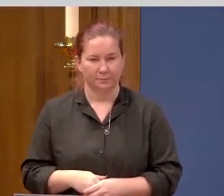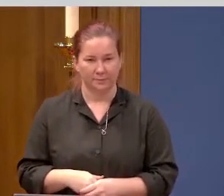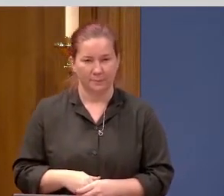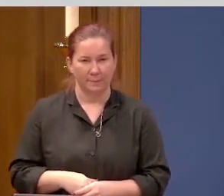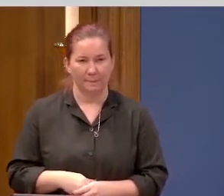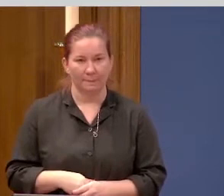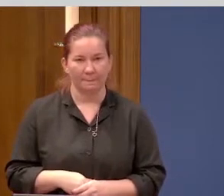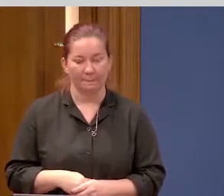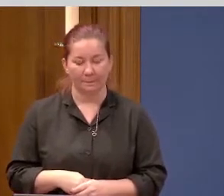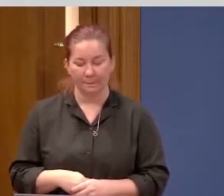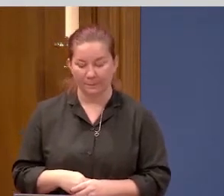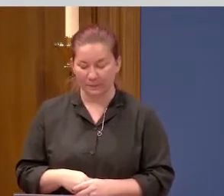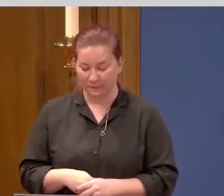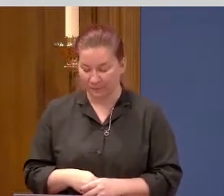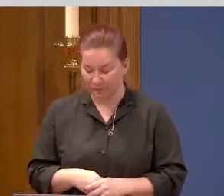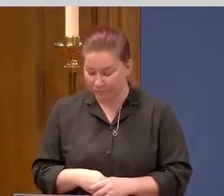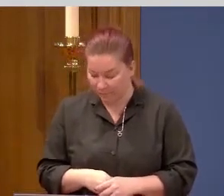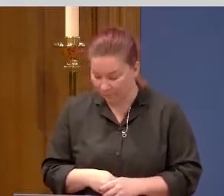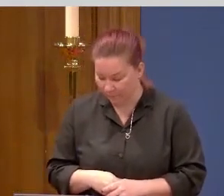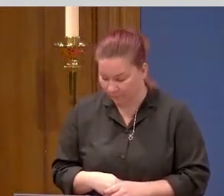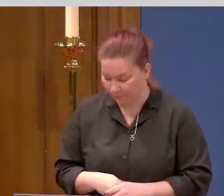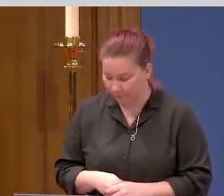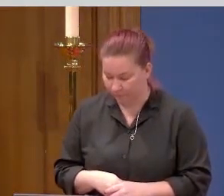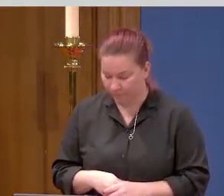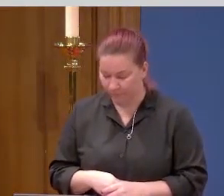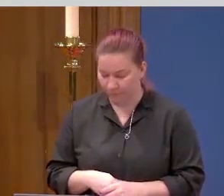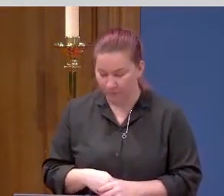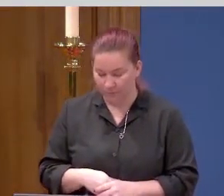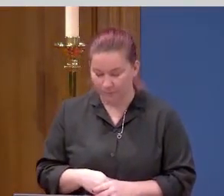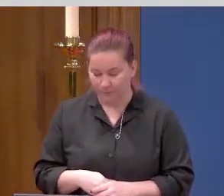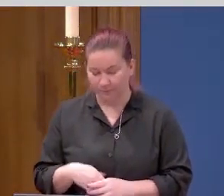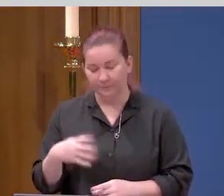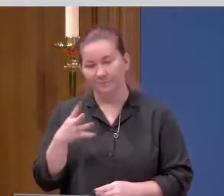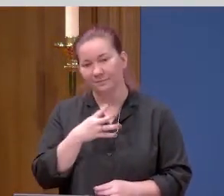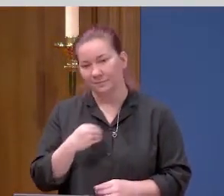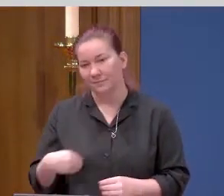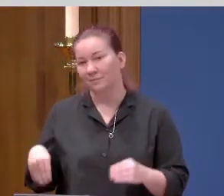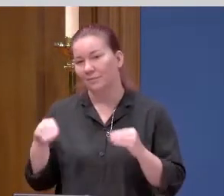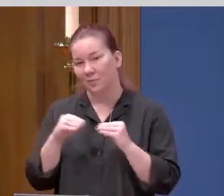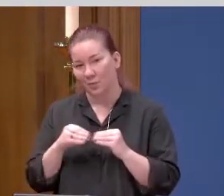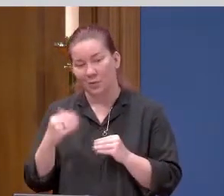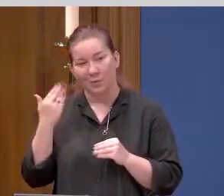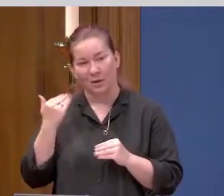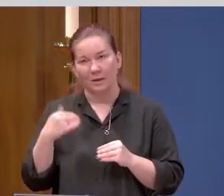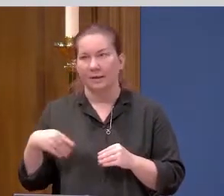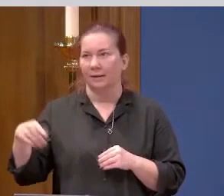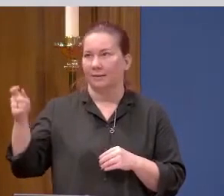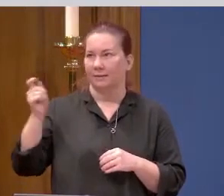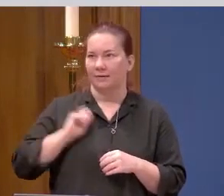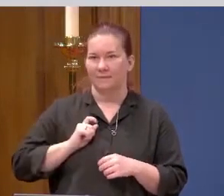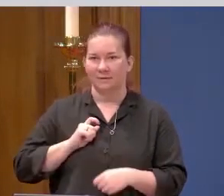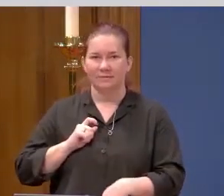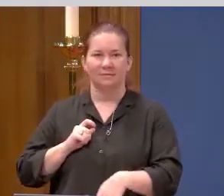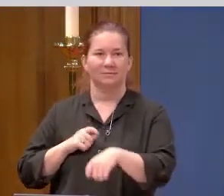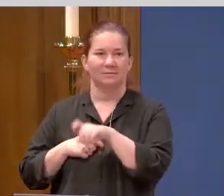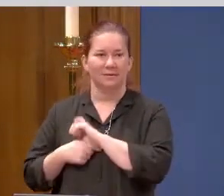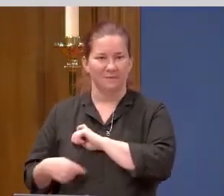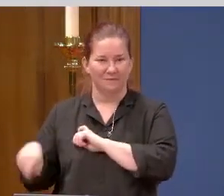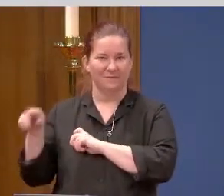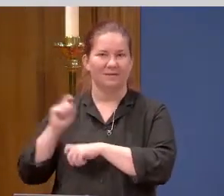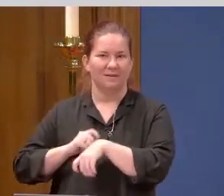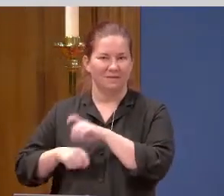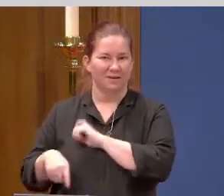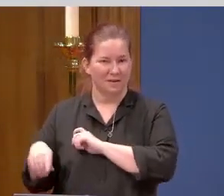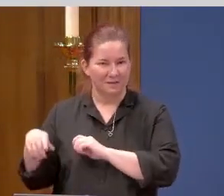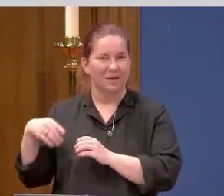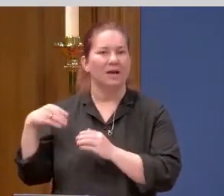And even more. Because God just keeps giving. And just keeps forgiving. God